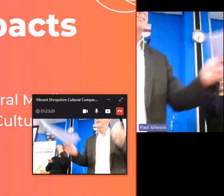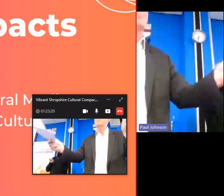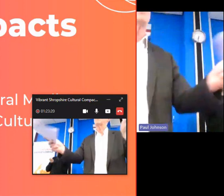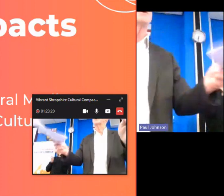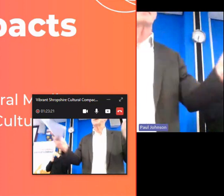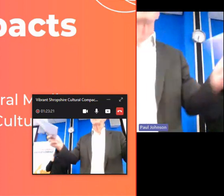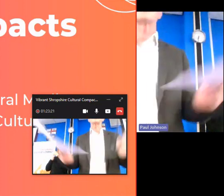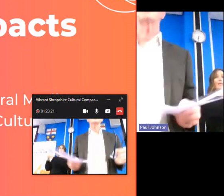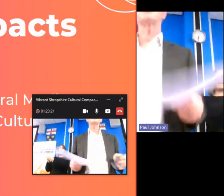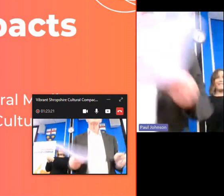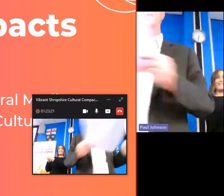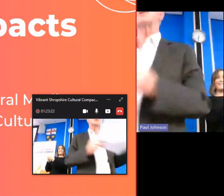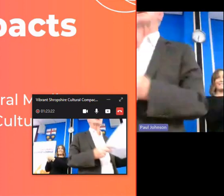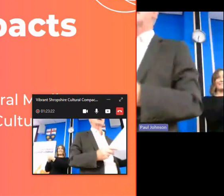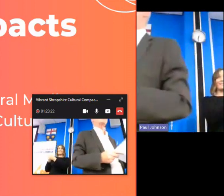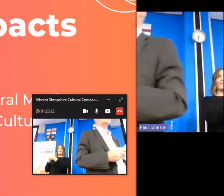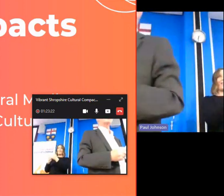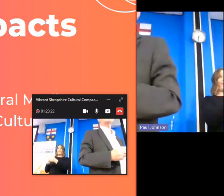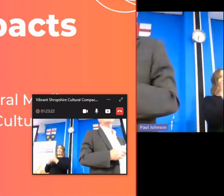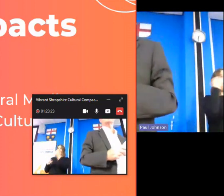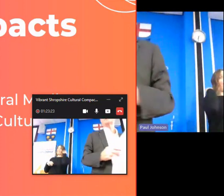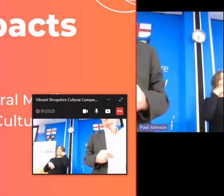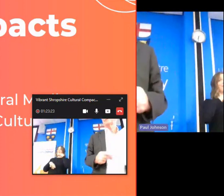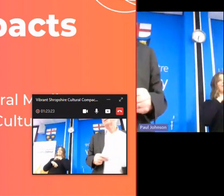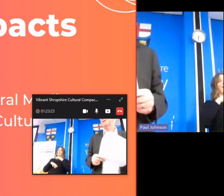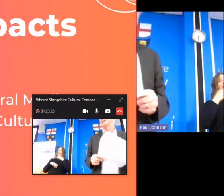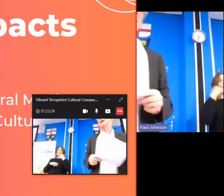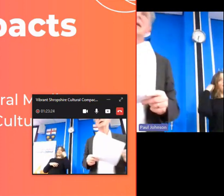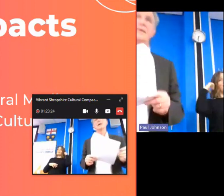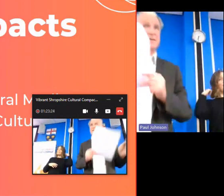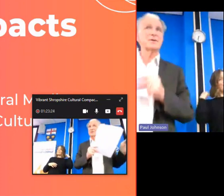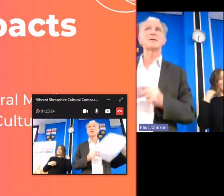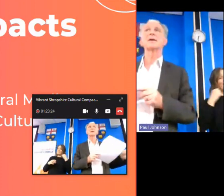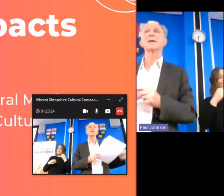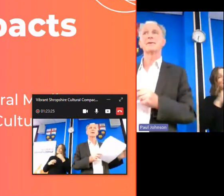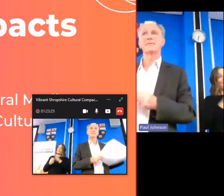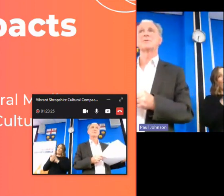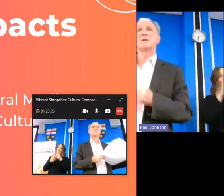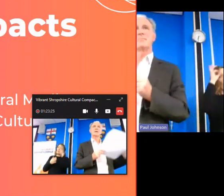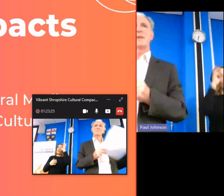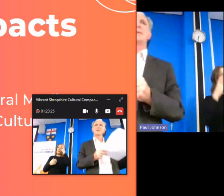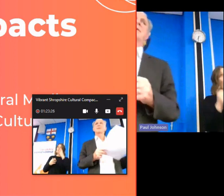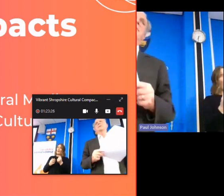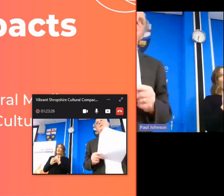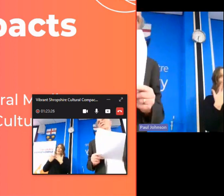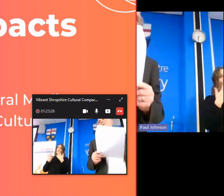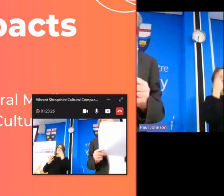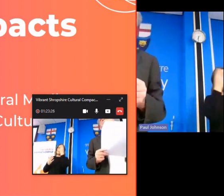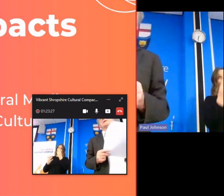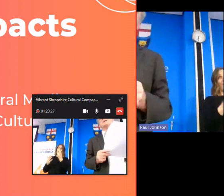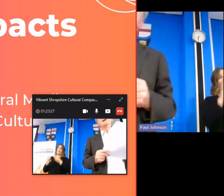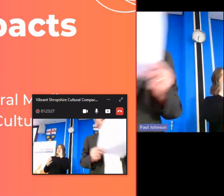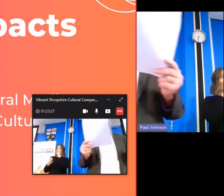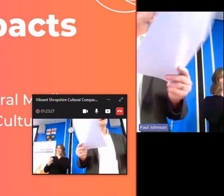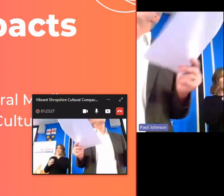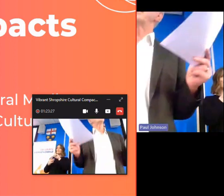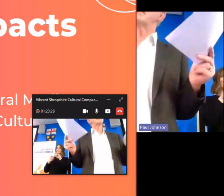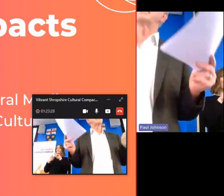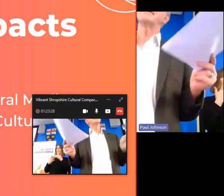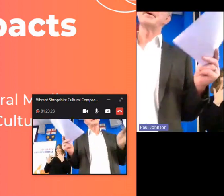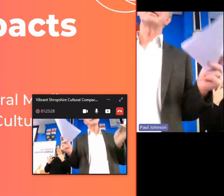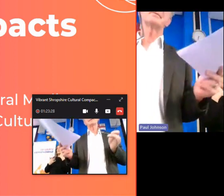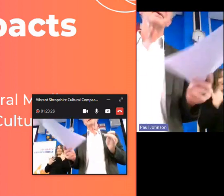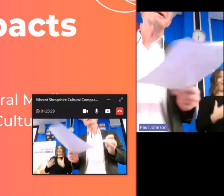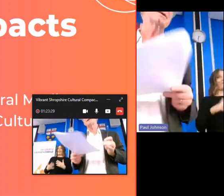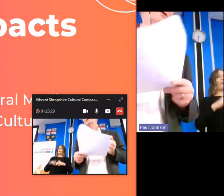that and at that point herring council actually had rather a lot of arts officers and they're struggling now of course like many local authorities but then